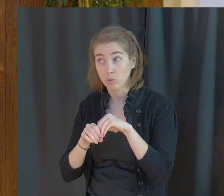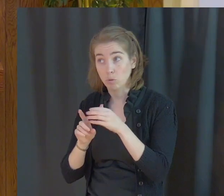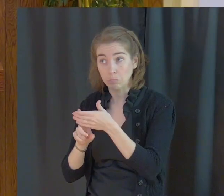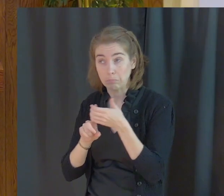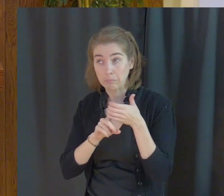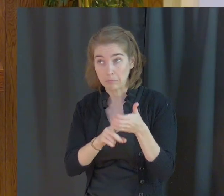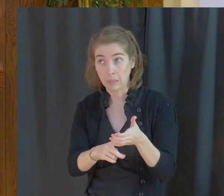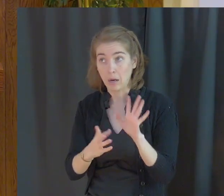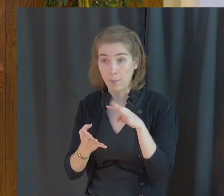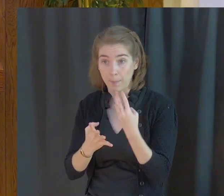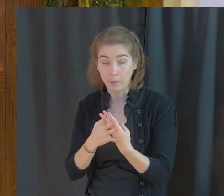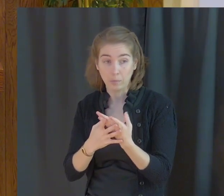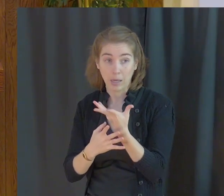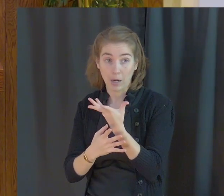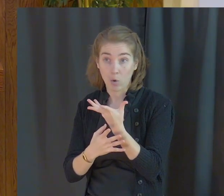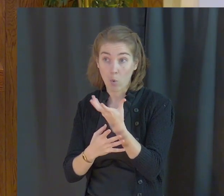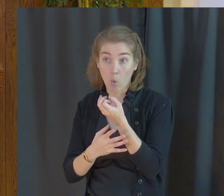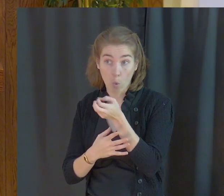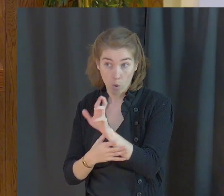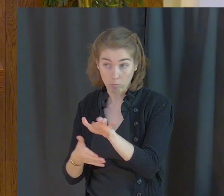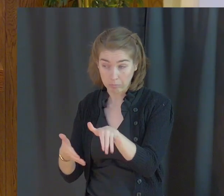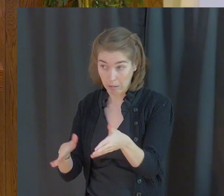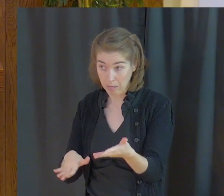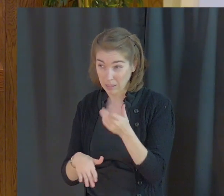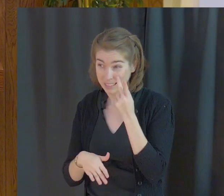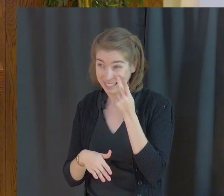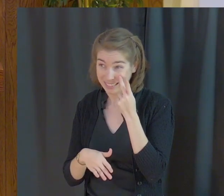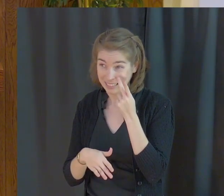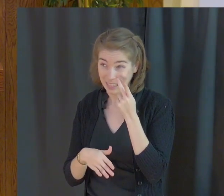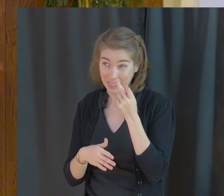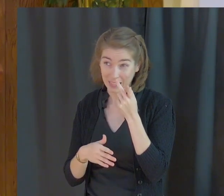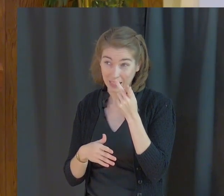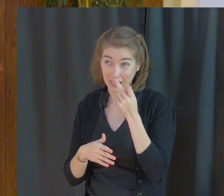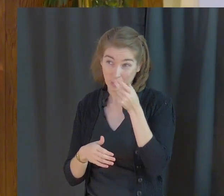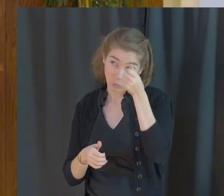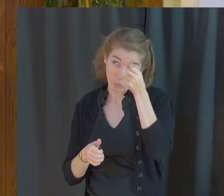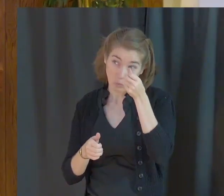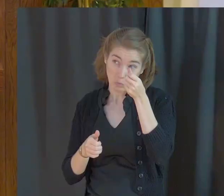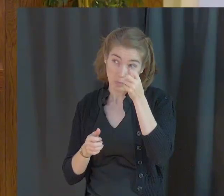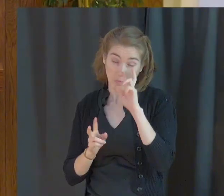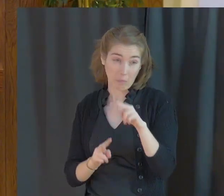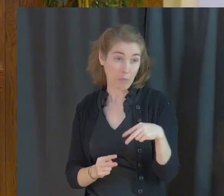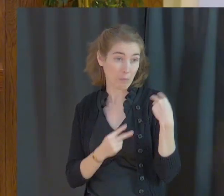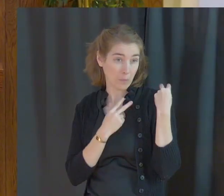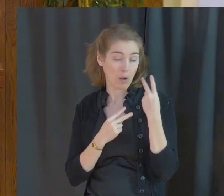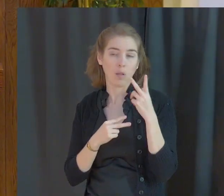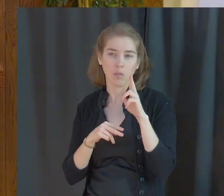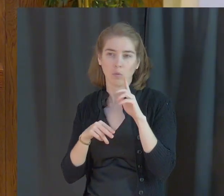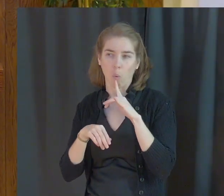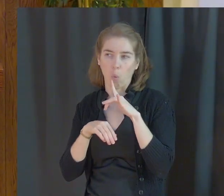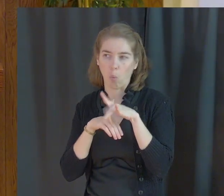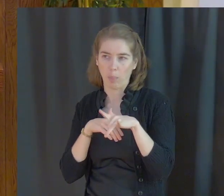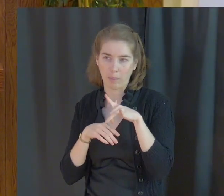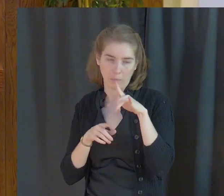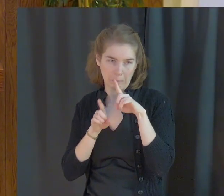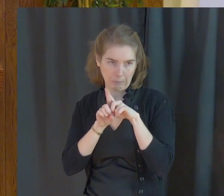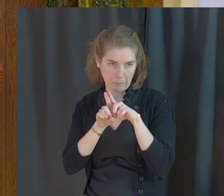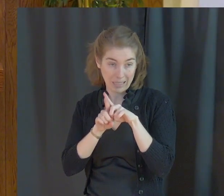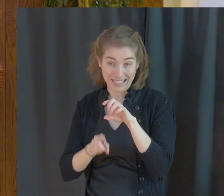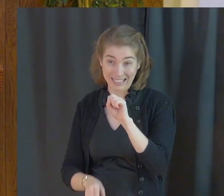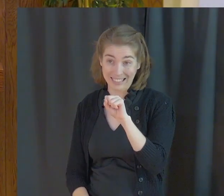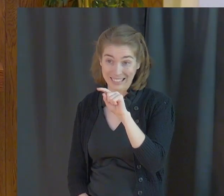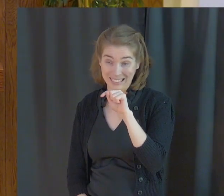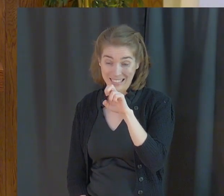or death. You think about the early believers, the apostles, the disciples themselves. Stephen